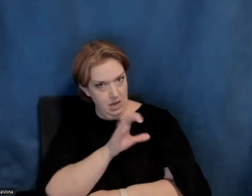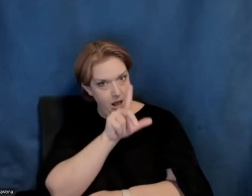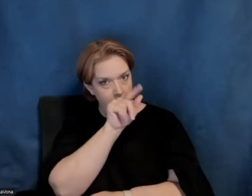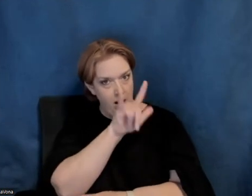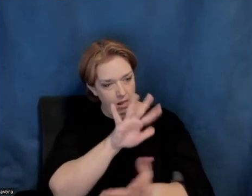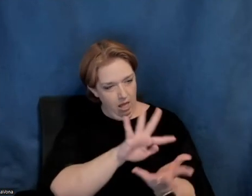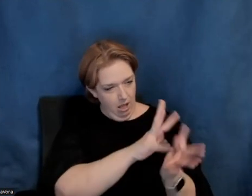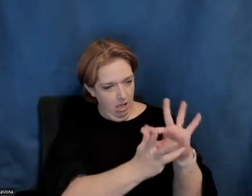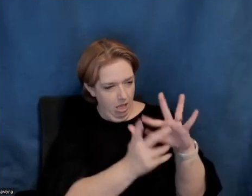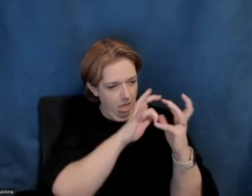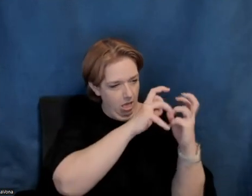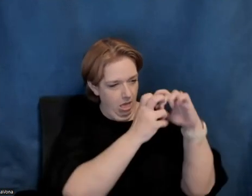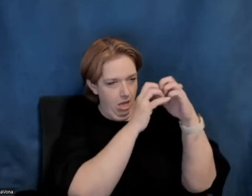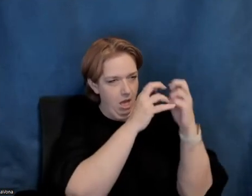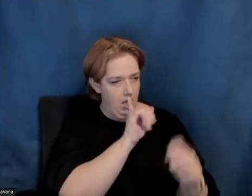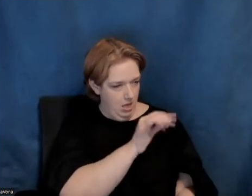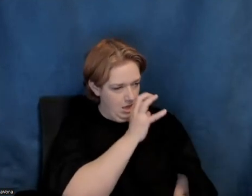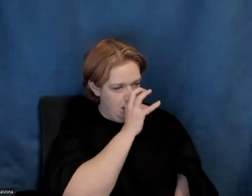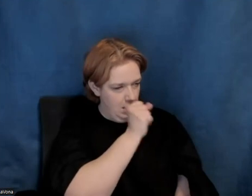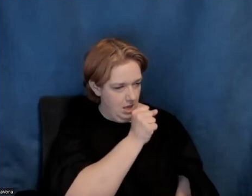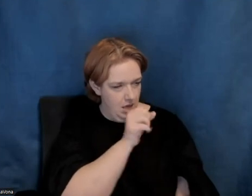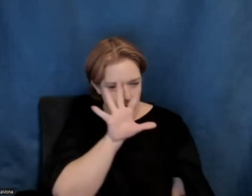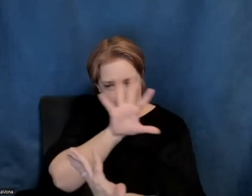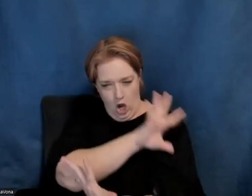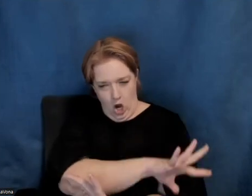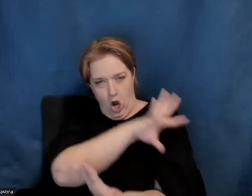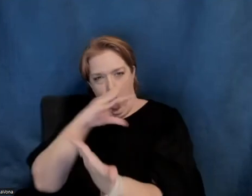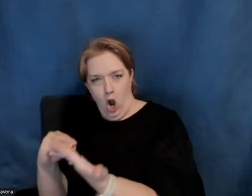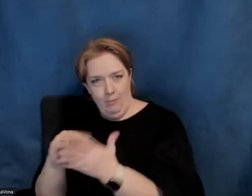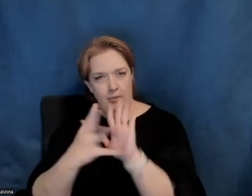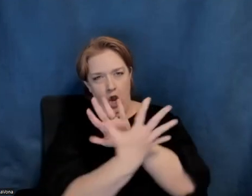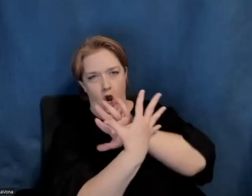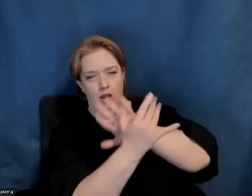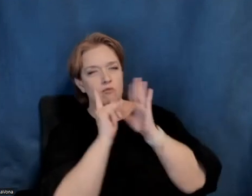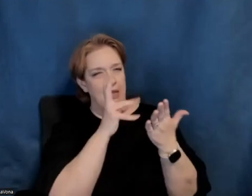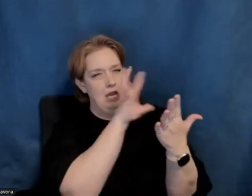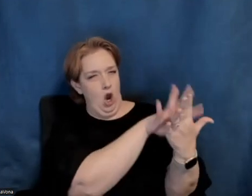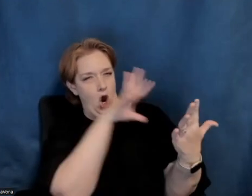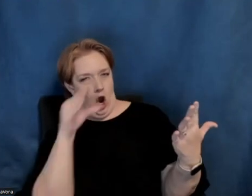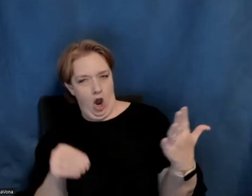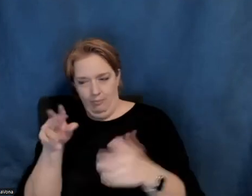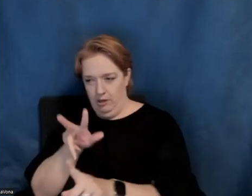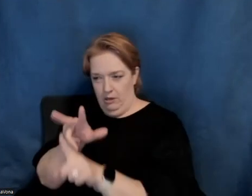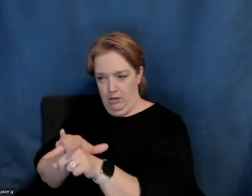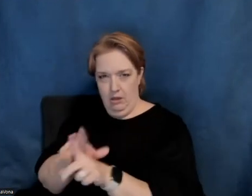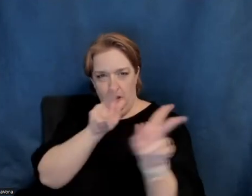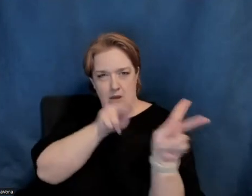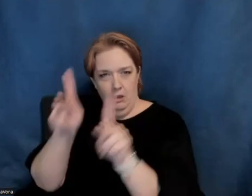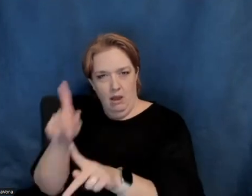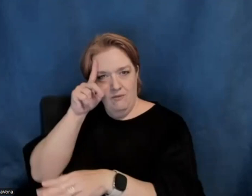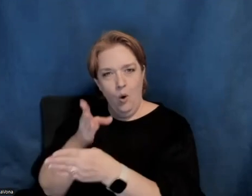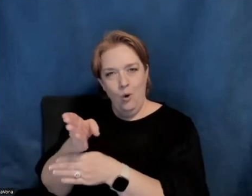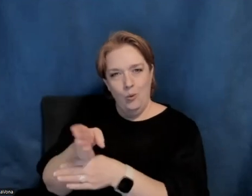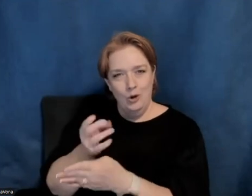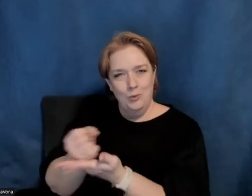in ways that then he, he replicates in, uh, in woodworking. woodworking, yeah. And needless to say, it's, uh, in, in